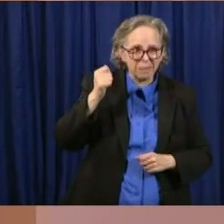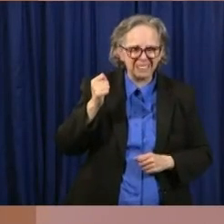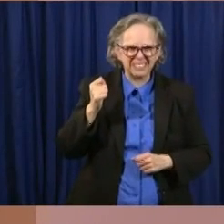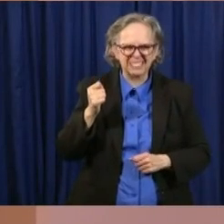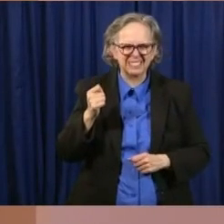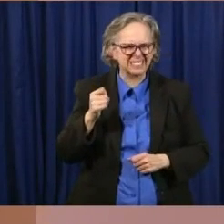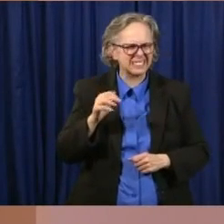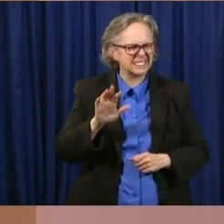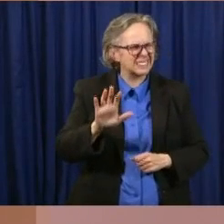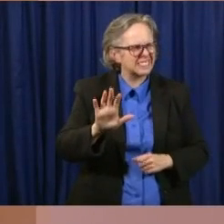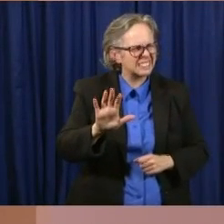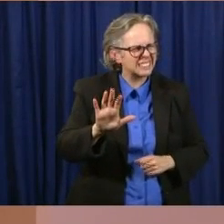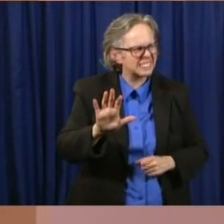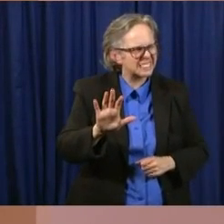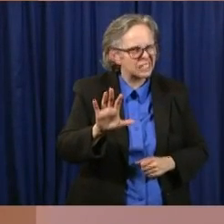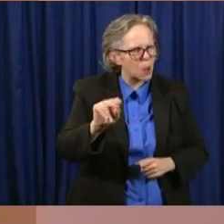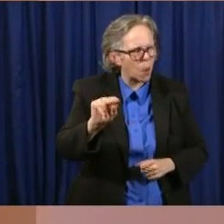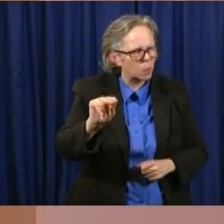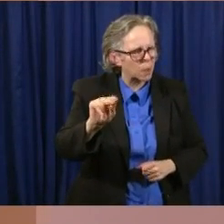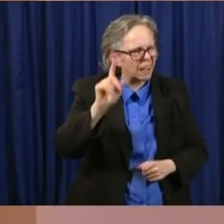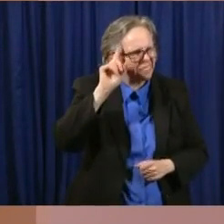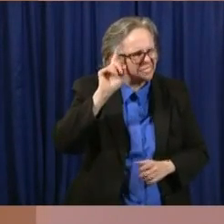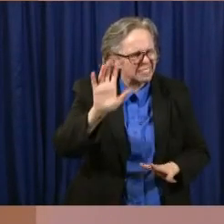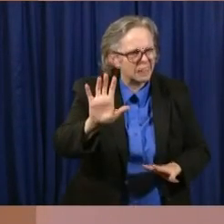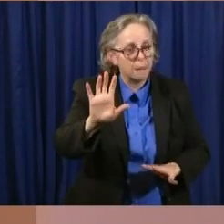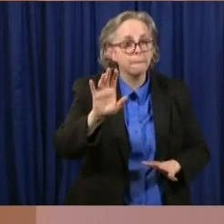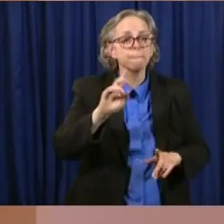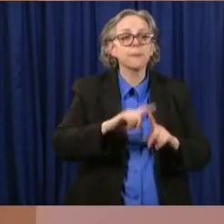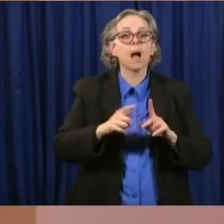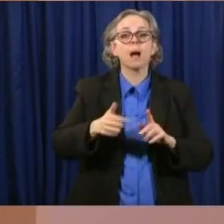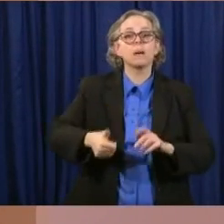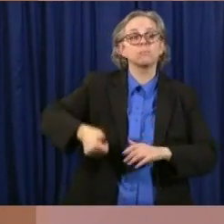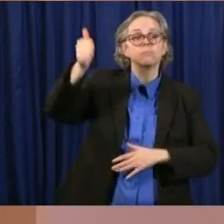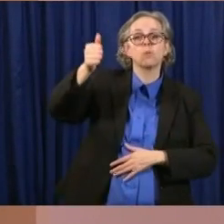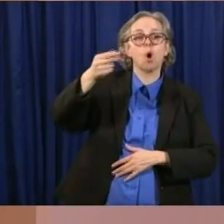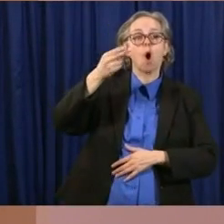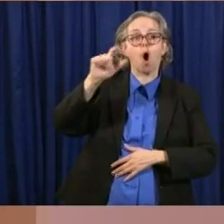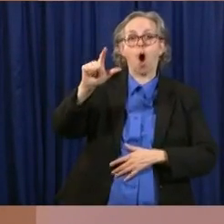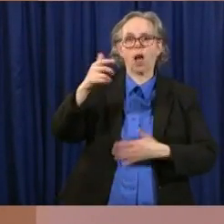the line and I will get that, uh, confirmed, uh, through director hall.